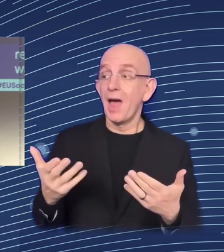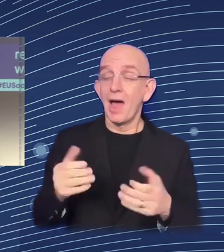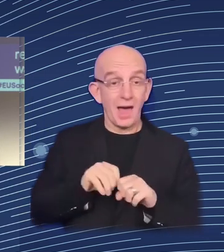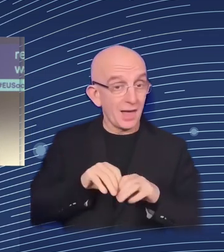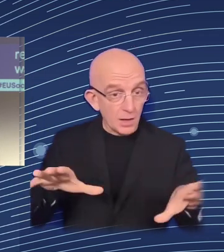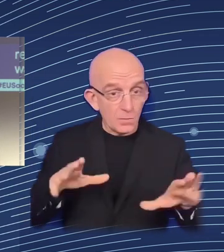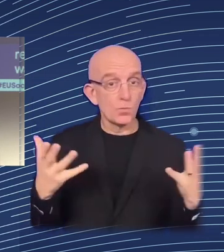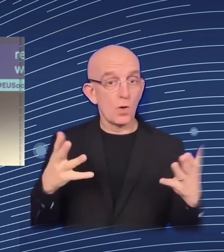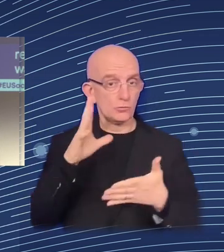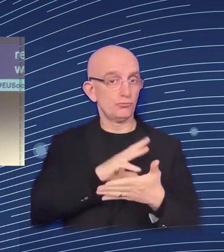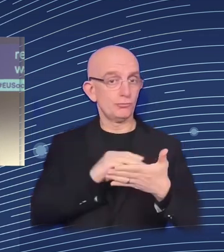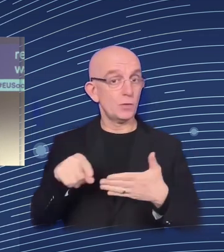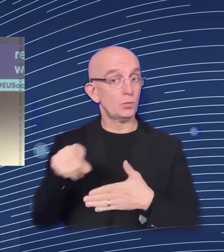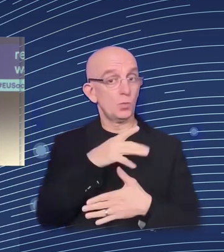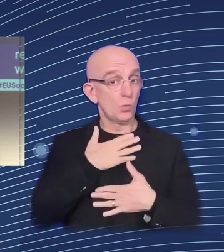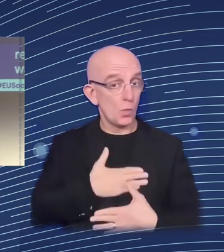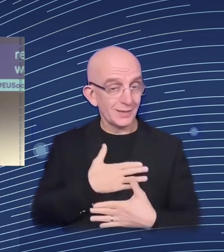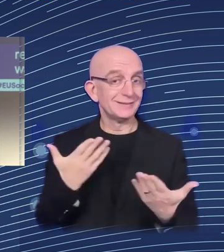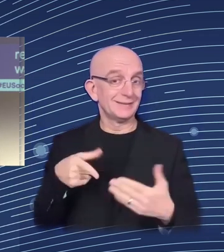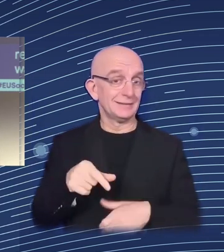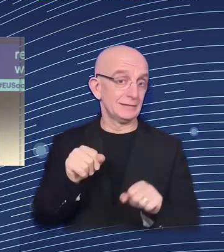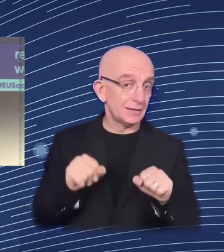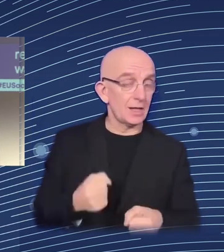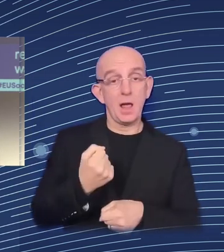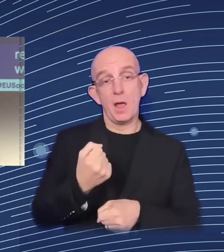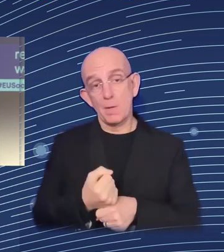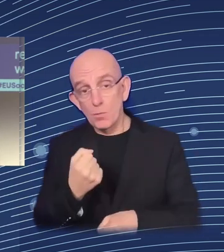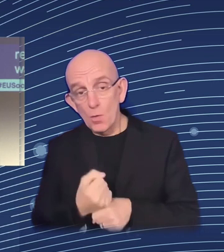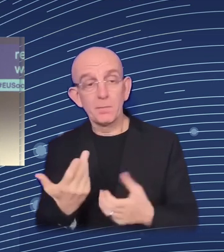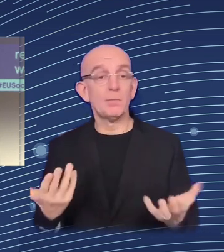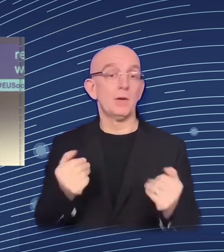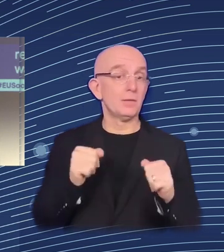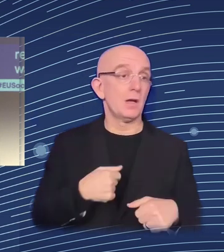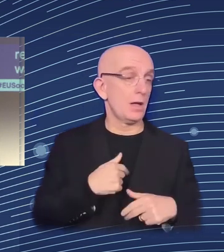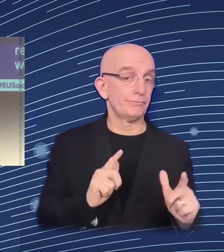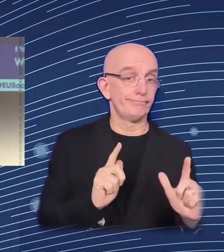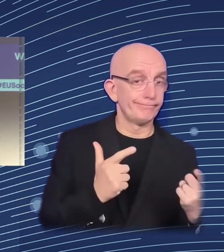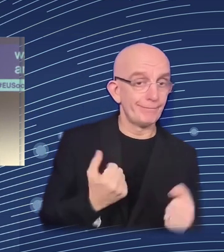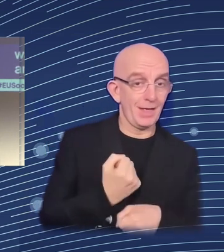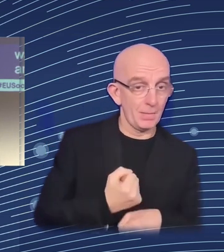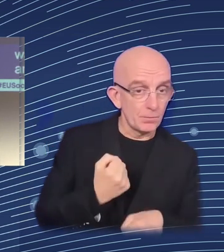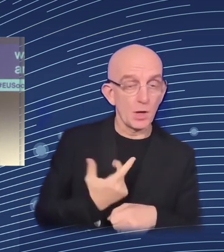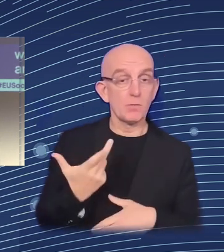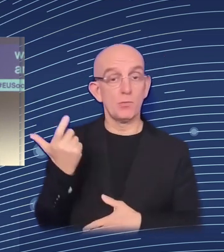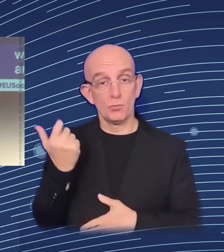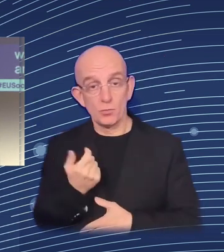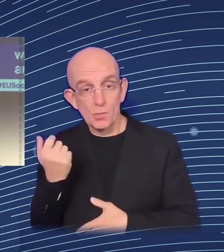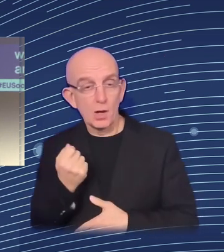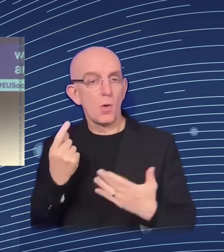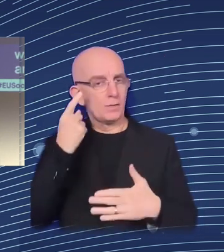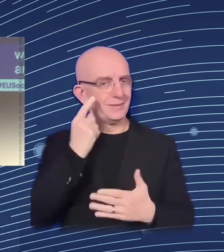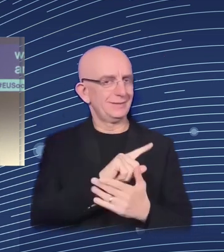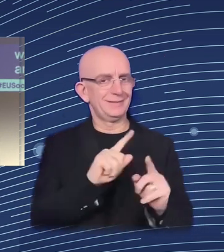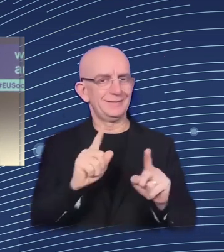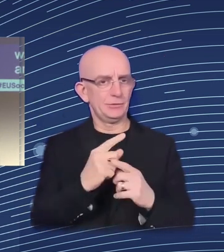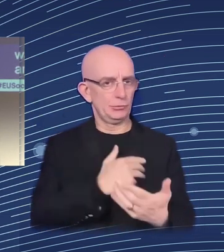and overall, I think to economic growth. We will not go in this part. We will remain essentially